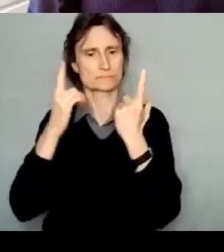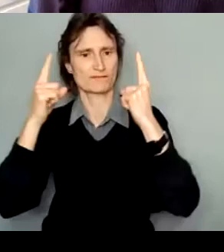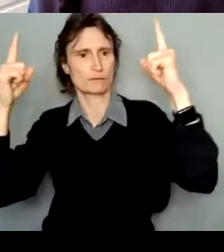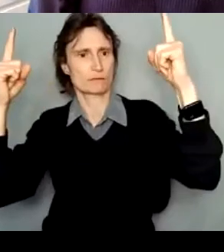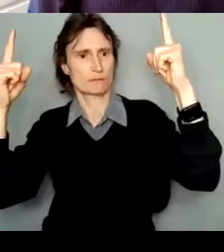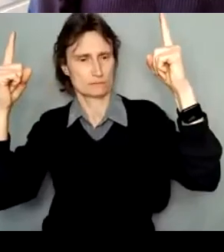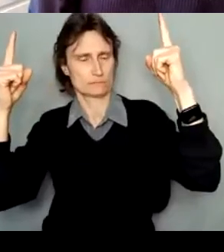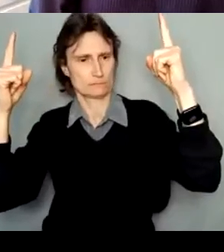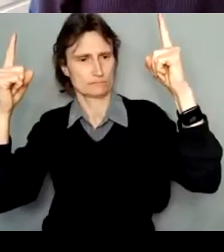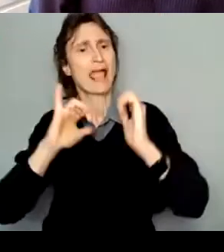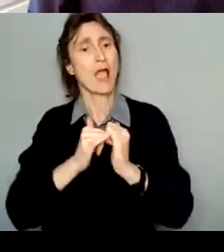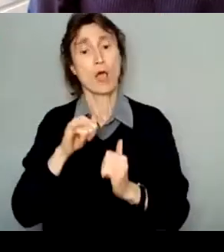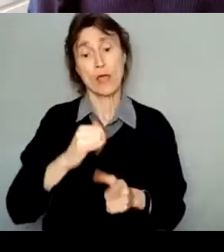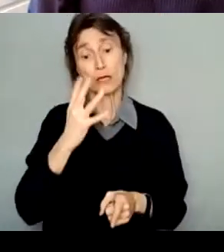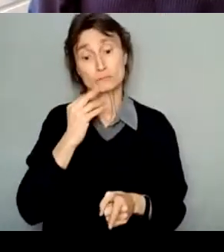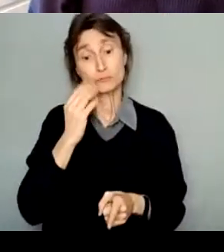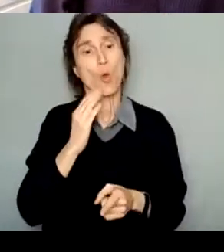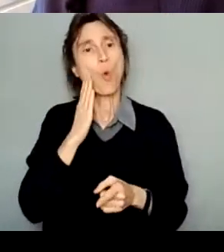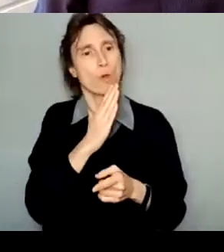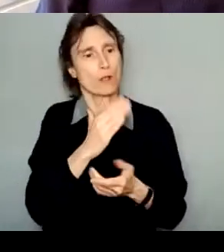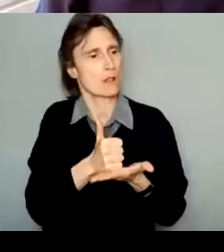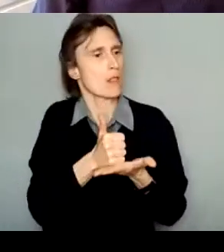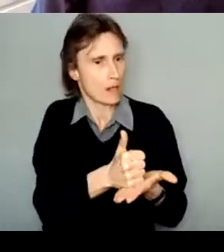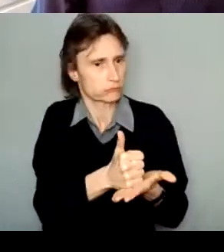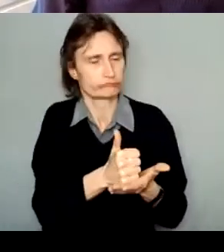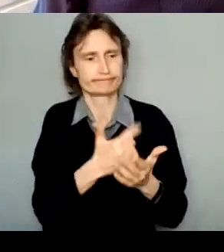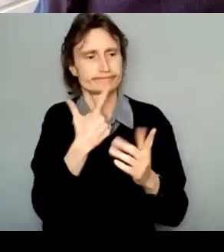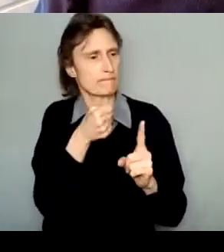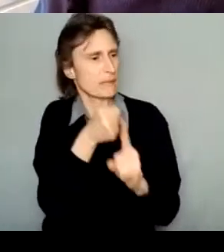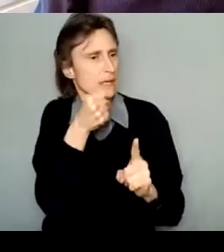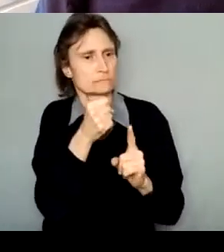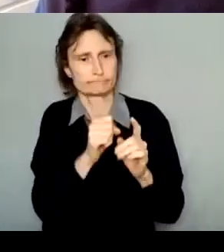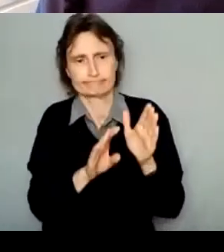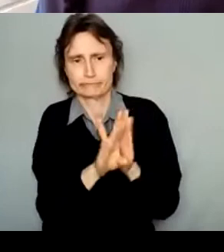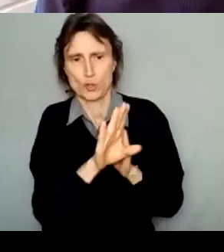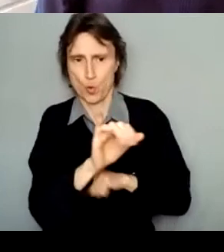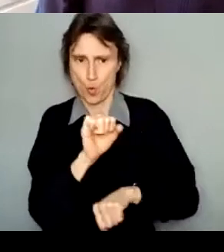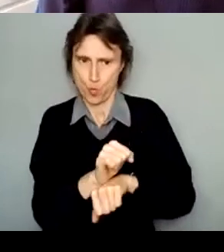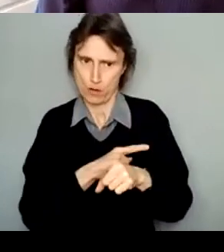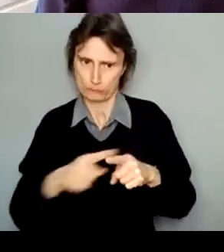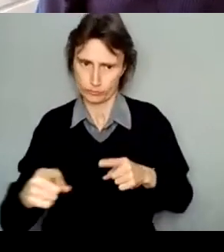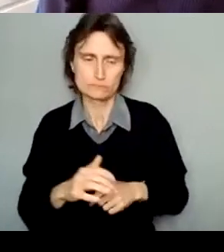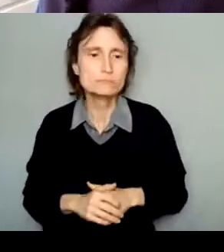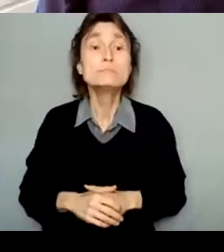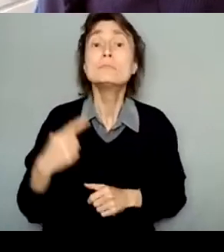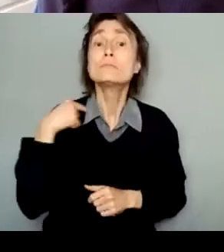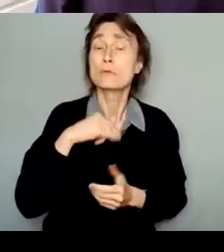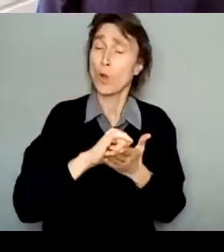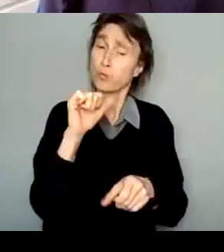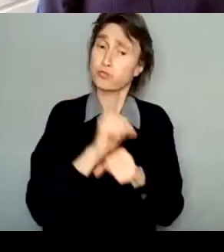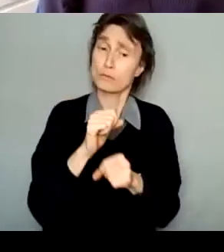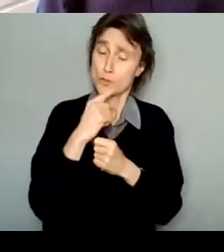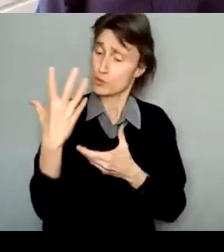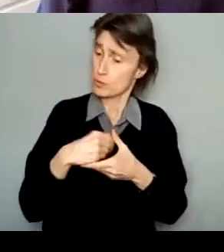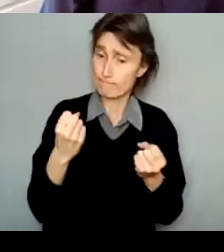artistic work, practice, or discipline? Depending on your project, this section could include a variety of things. It